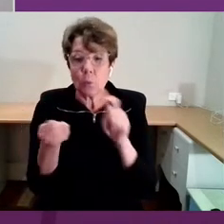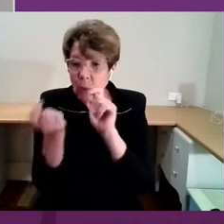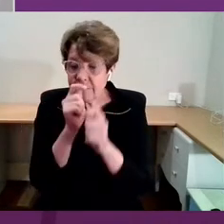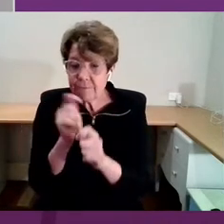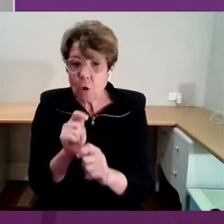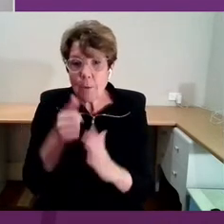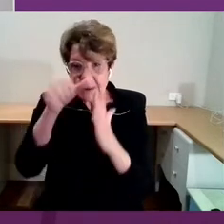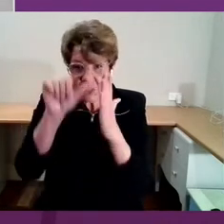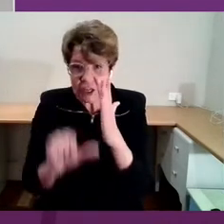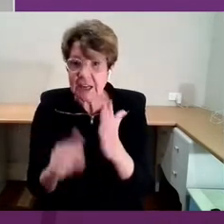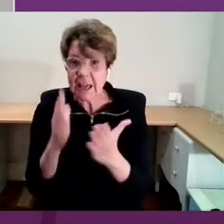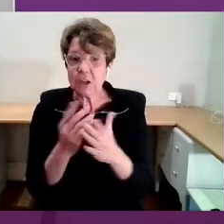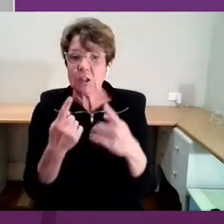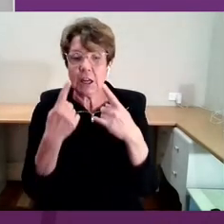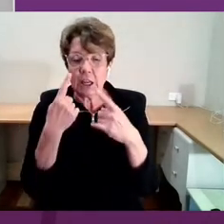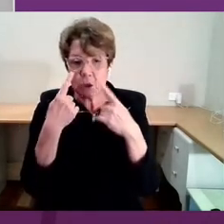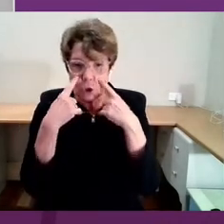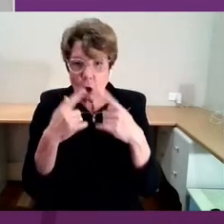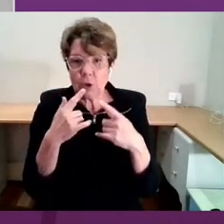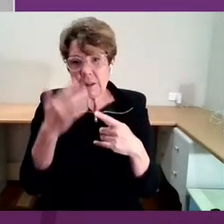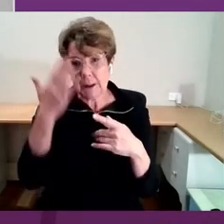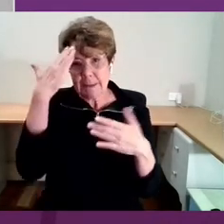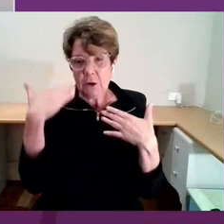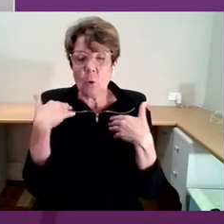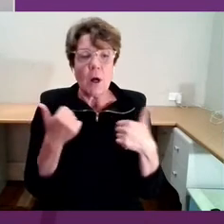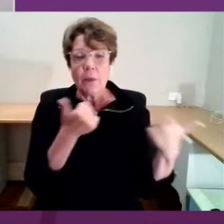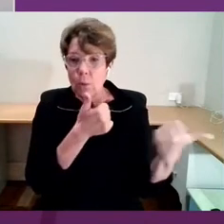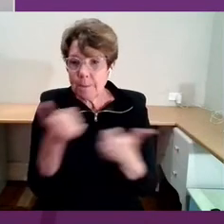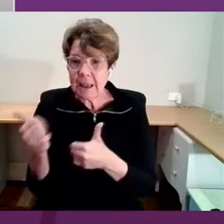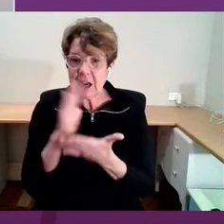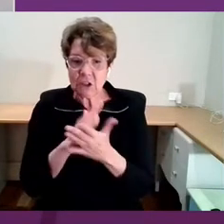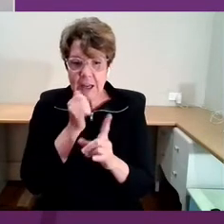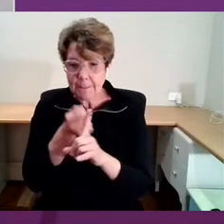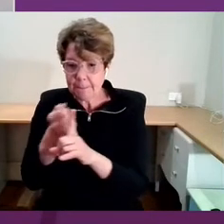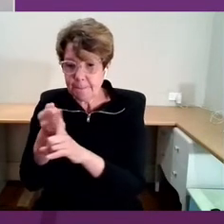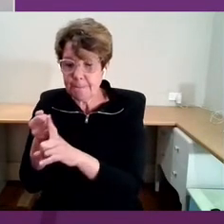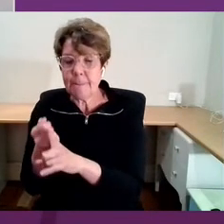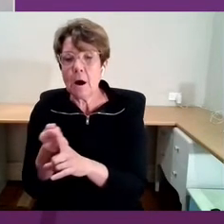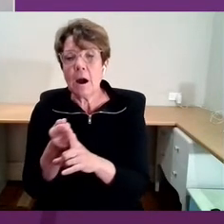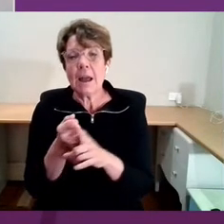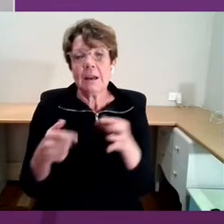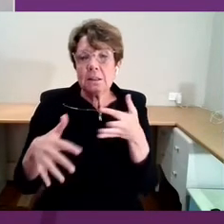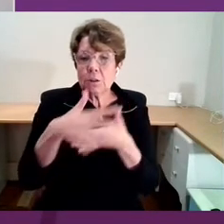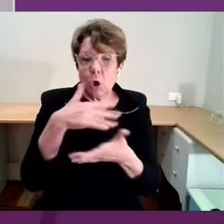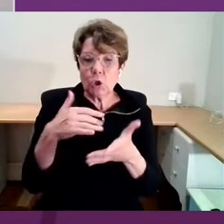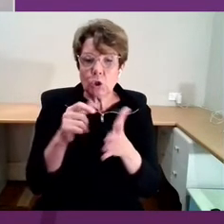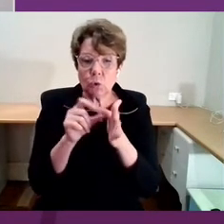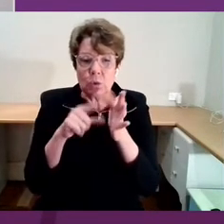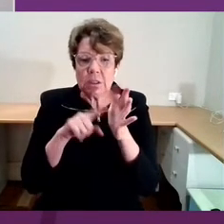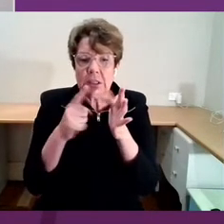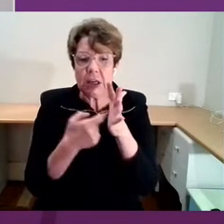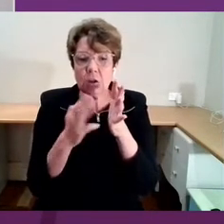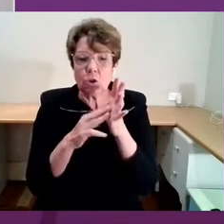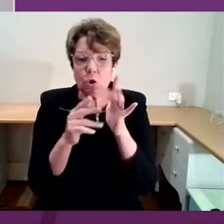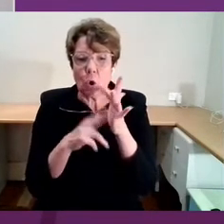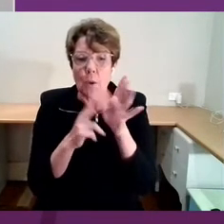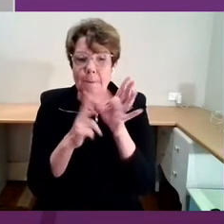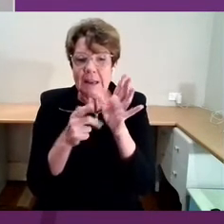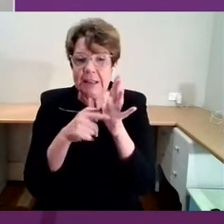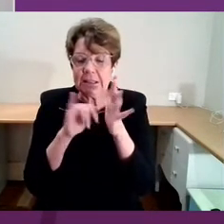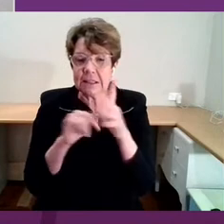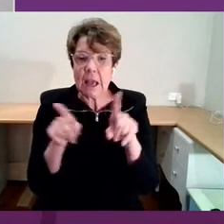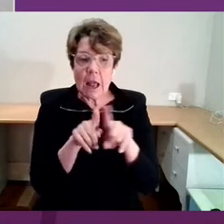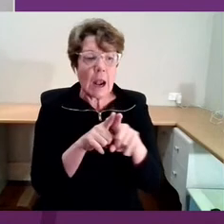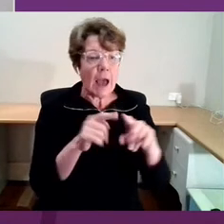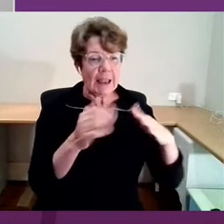health and wellbeing are impacted also by what we call the social determinants, our financial housing, employment security and our